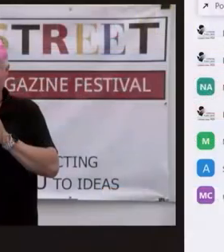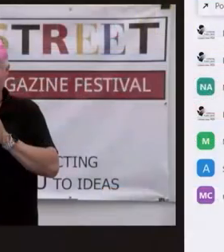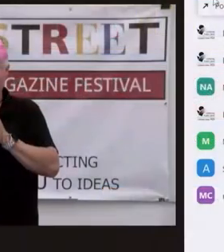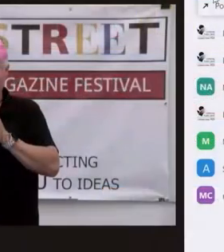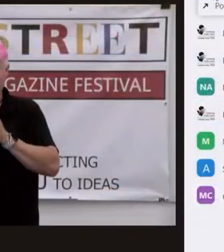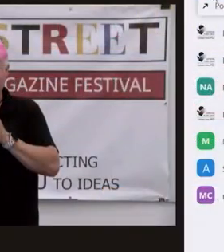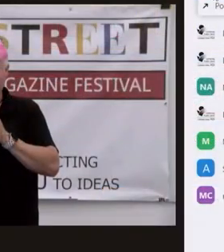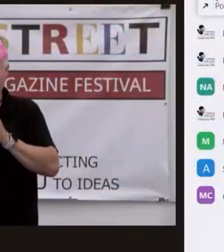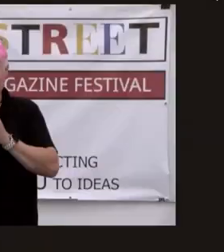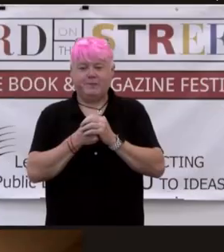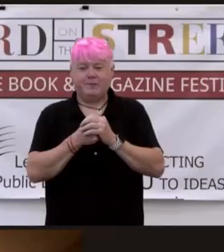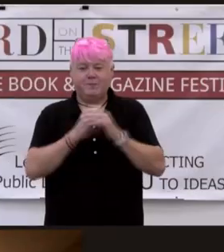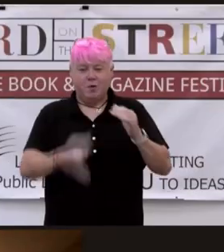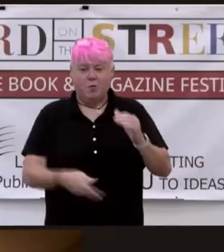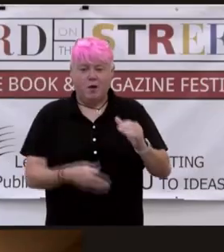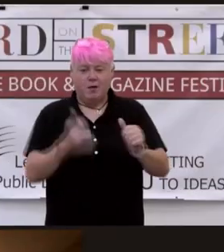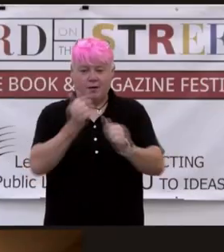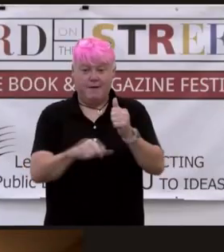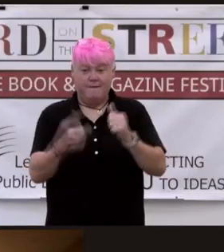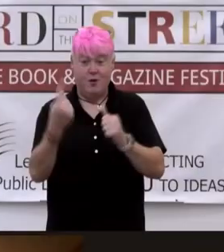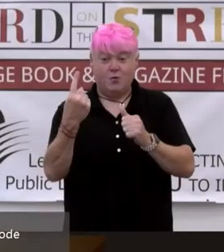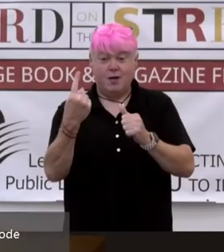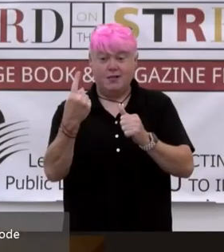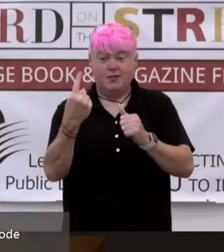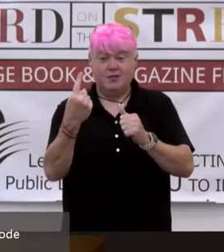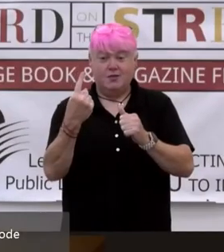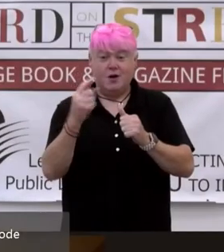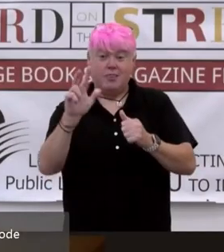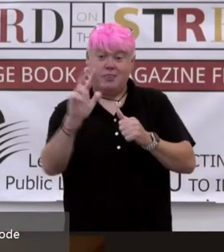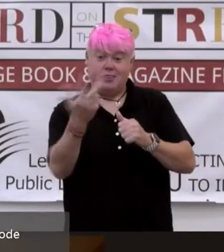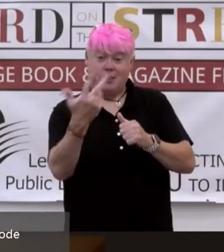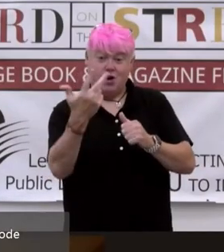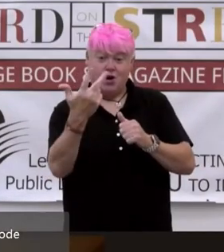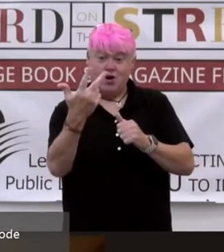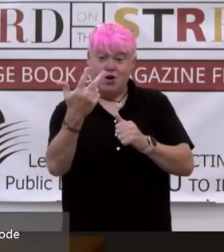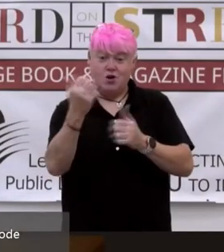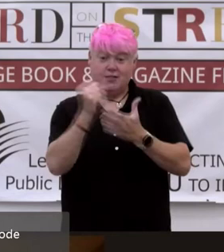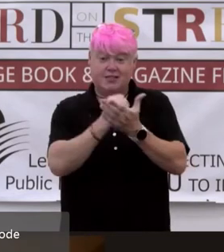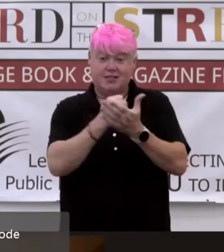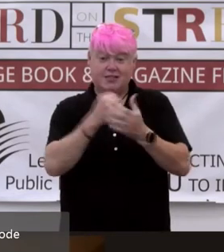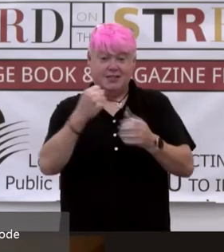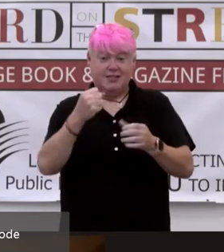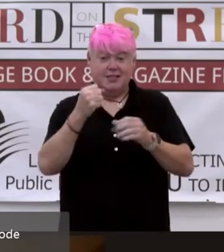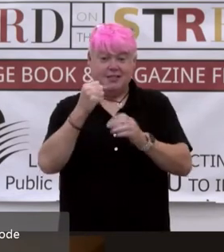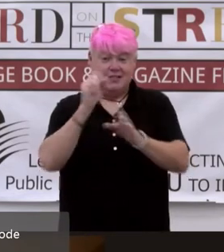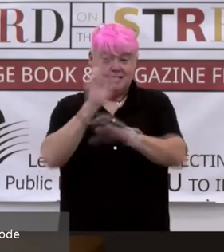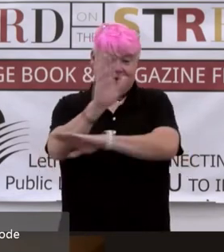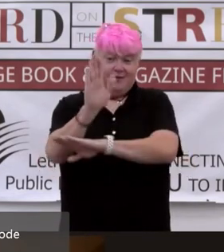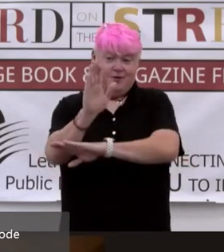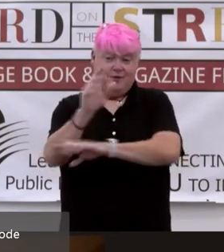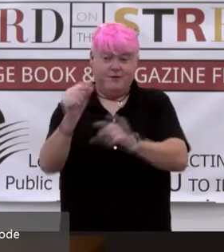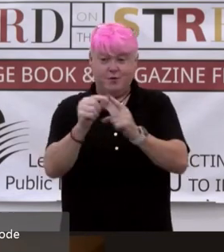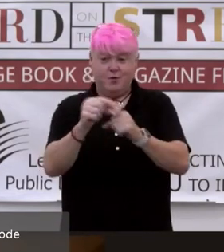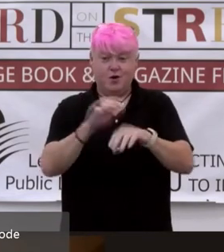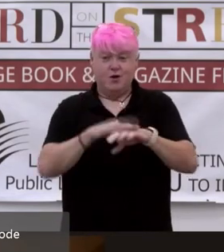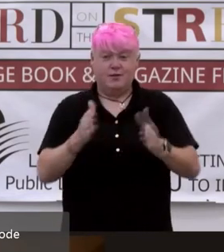All right, welcome everybody to our third session this afternoon at the Word on the Street teen,